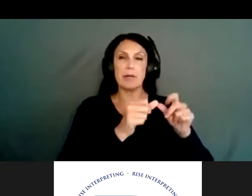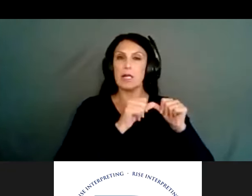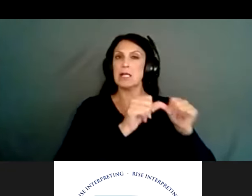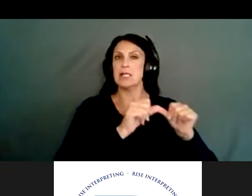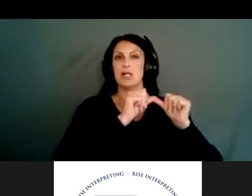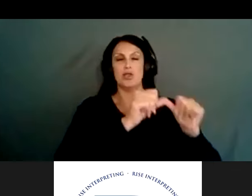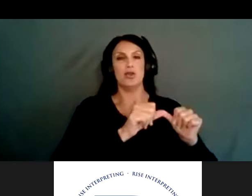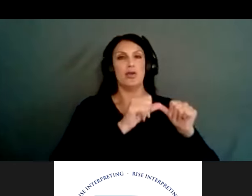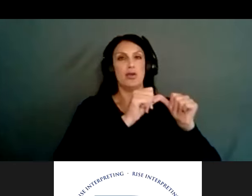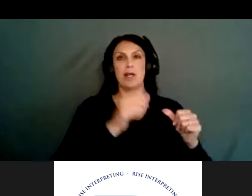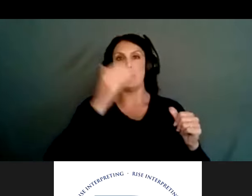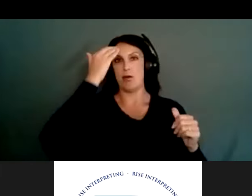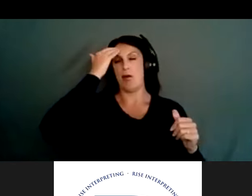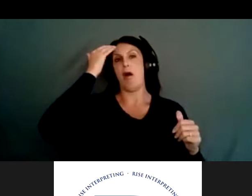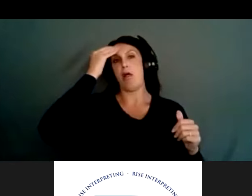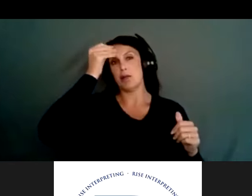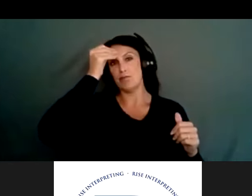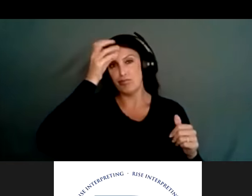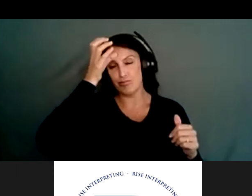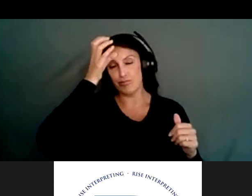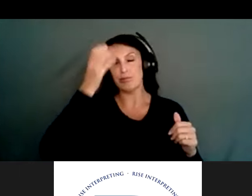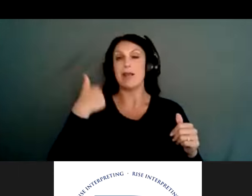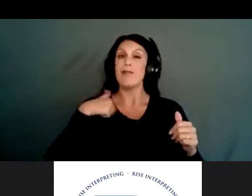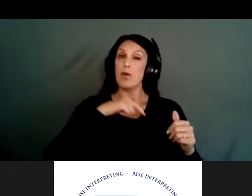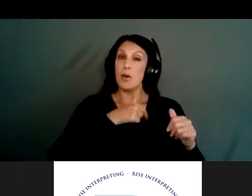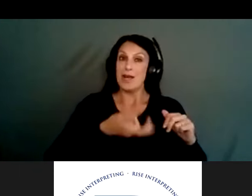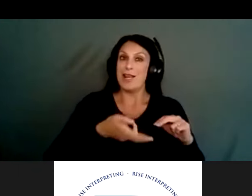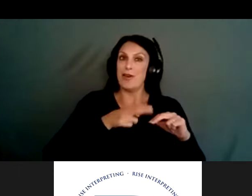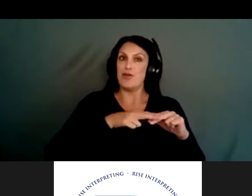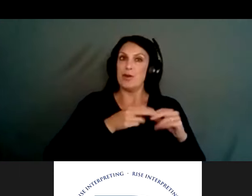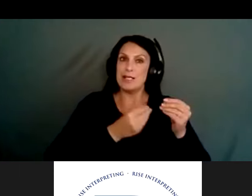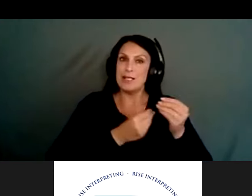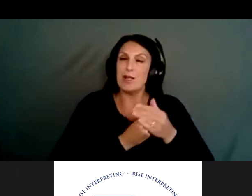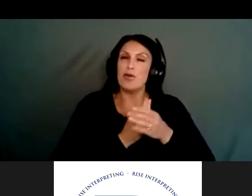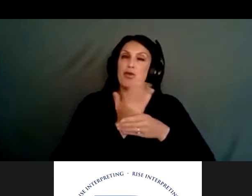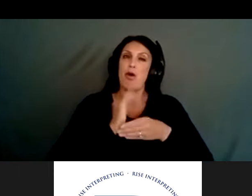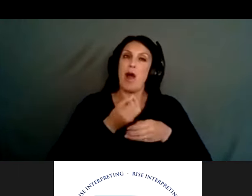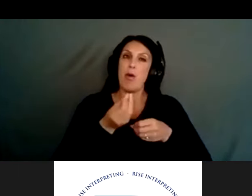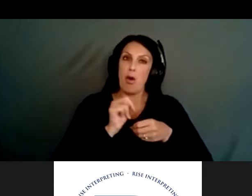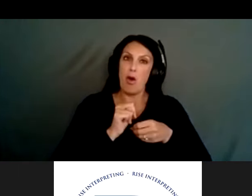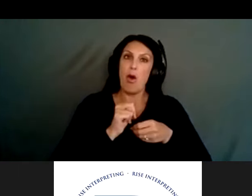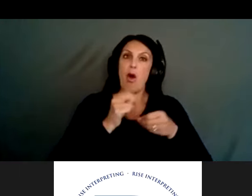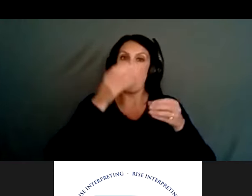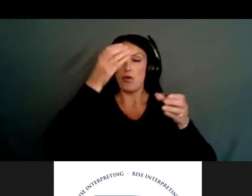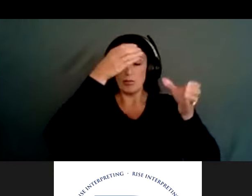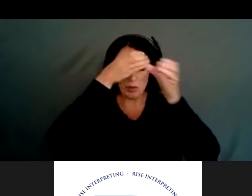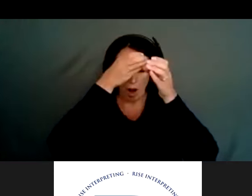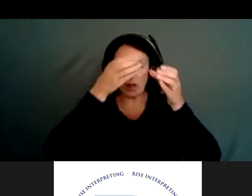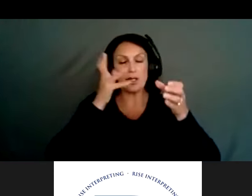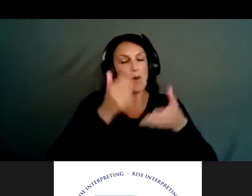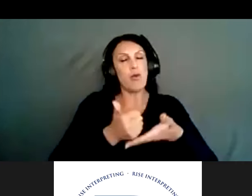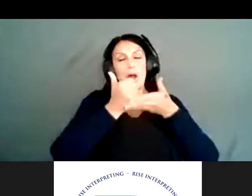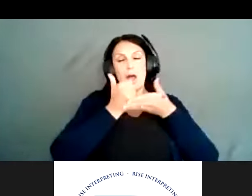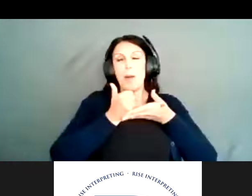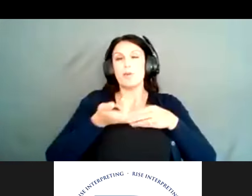I think within our own subcommittee, if we increase our own knowledge of, uh, suicide prevention trainings and taking those trainings, it's only going to